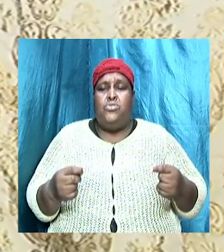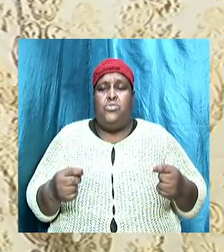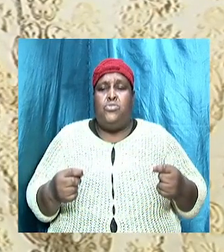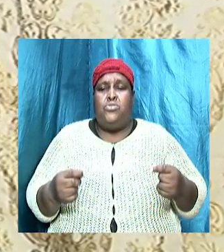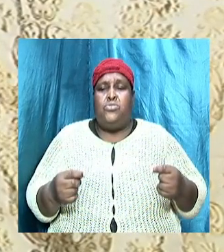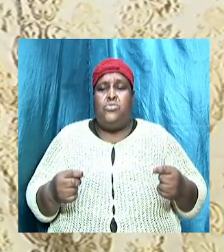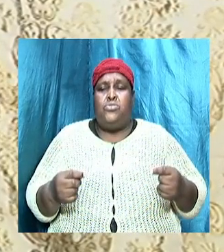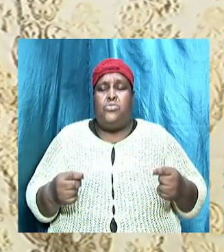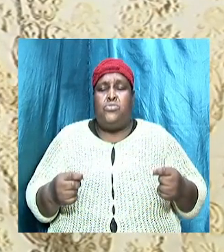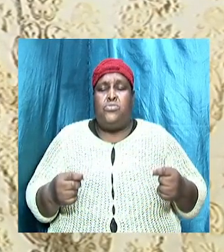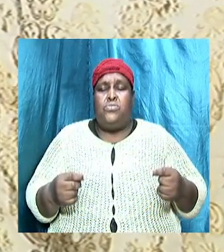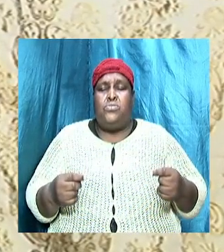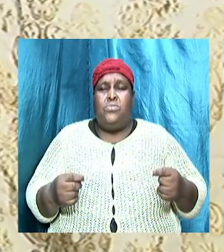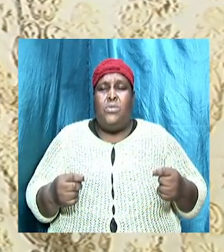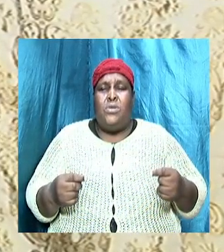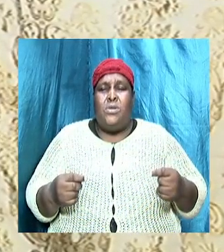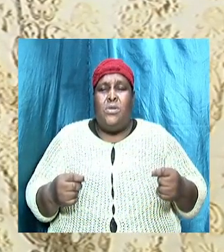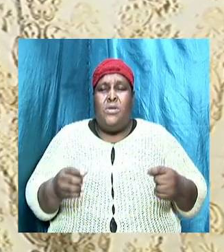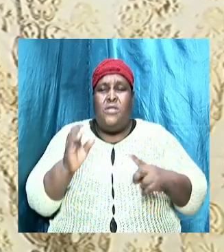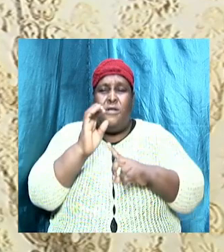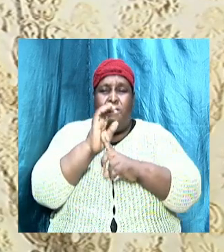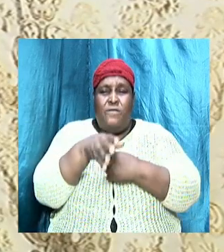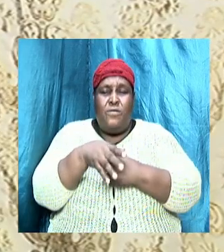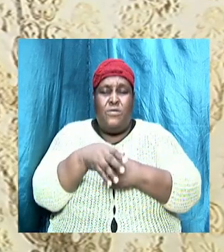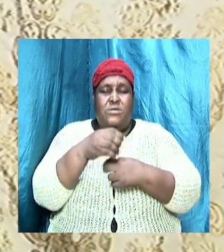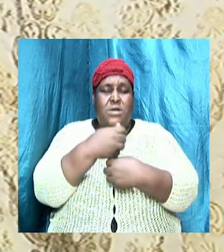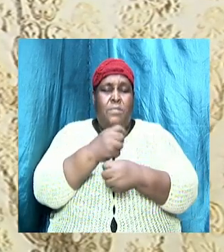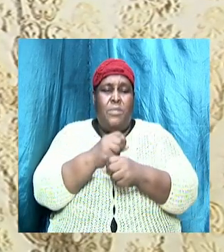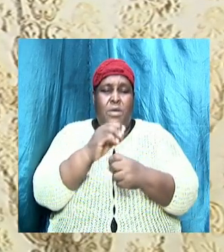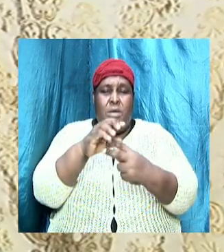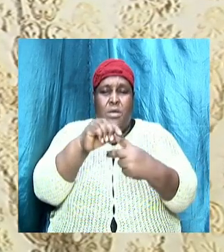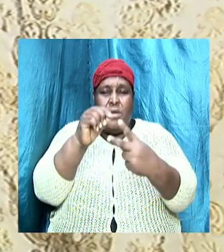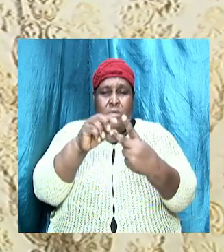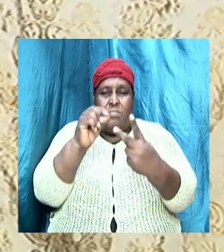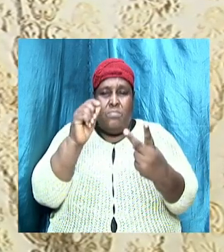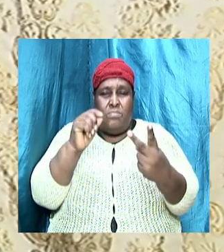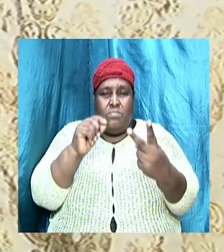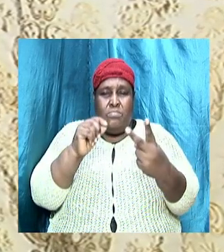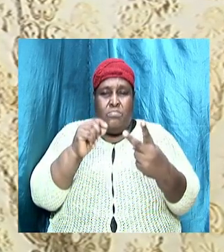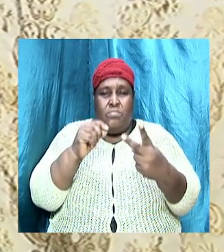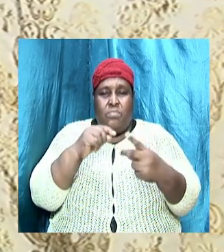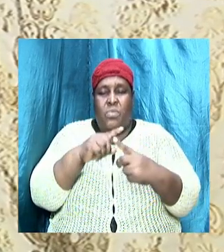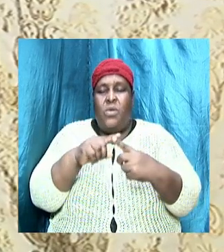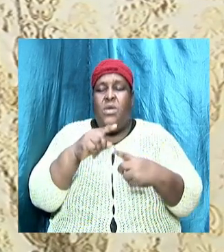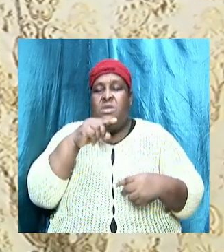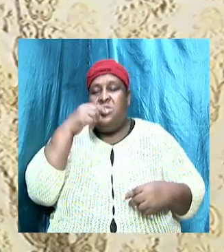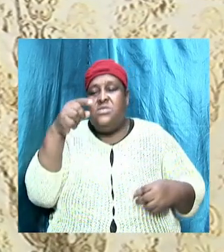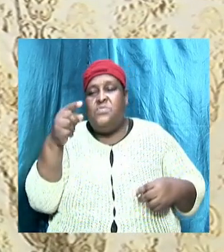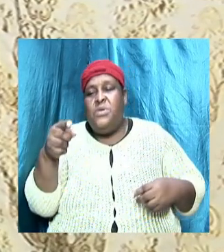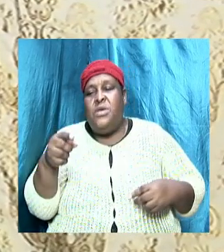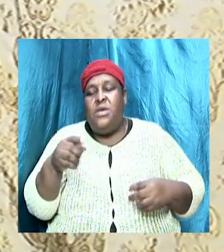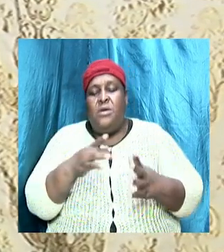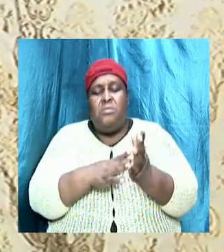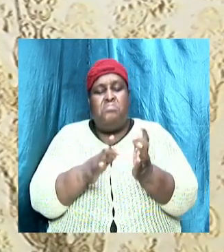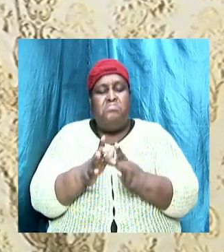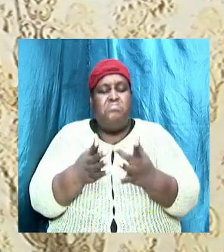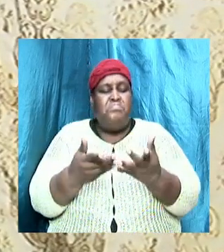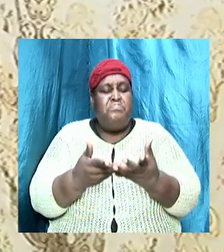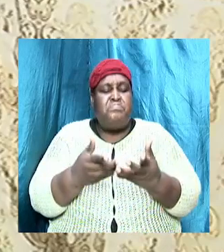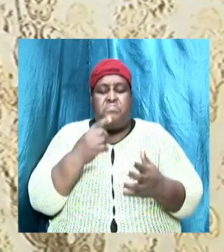force us, you know, that we should make the choice. And we mentioned the scripture last week when we talk about the Bible. The Bible says